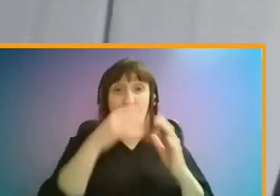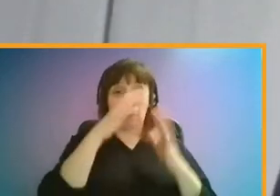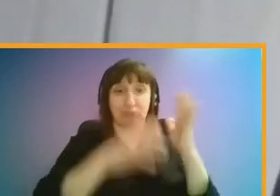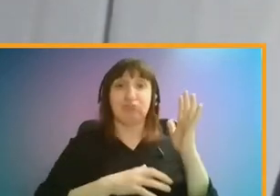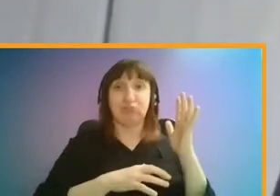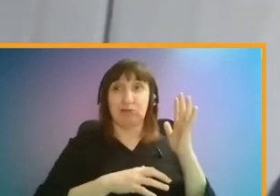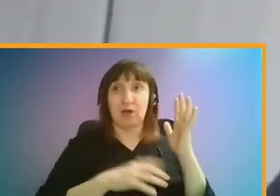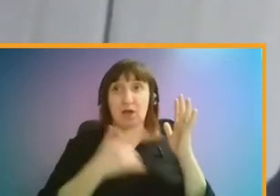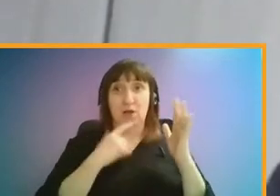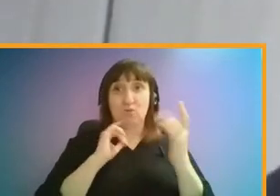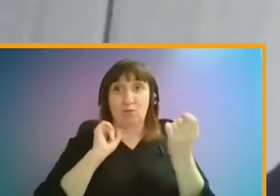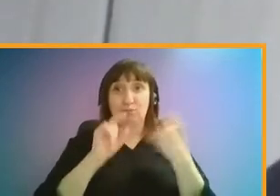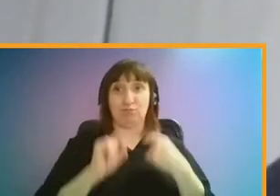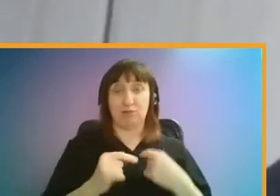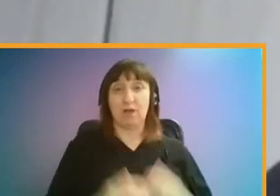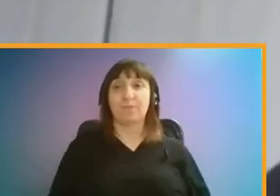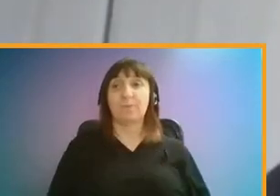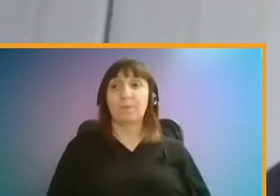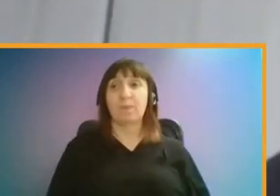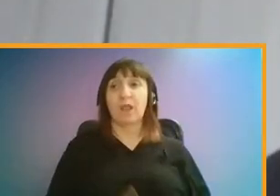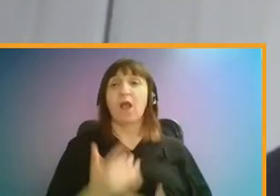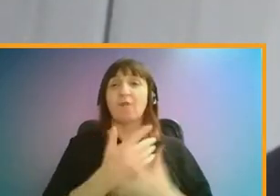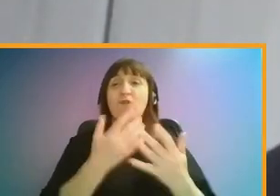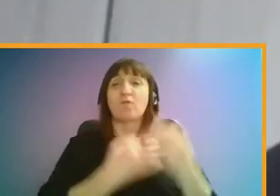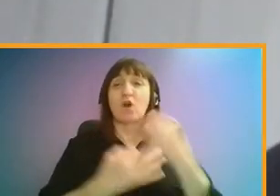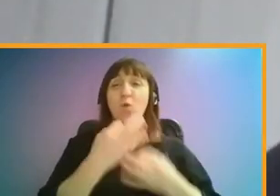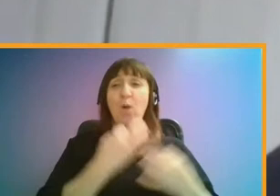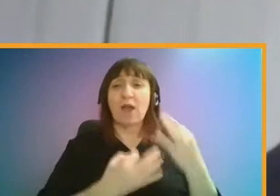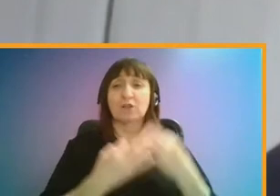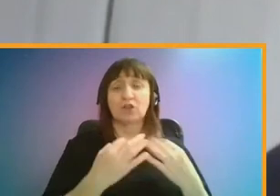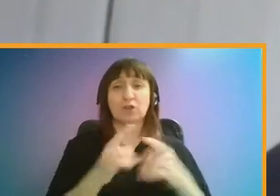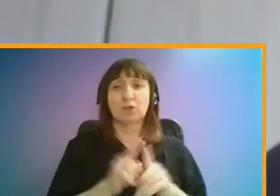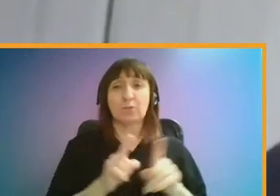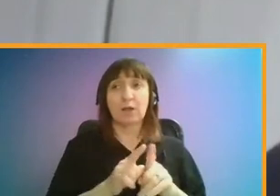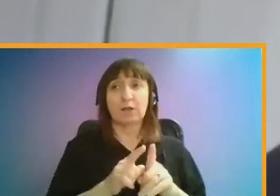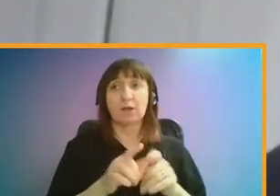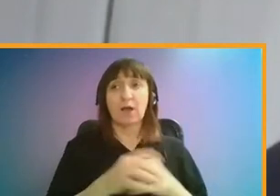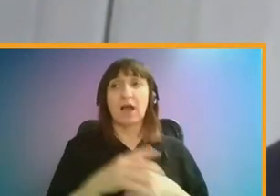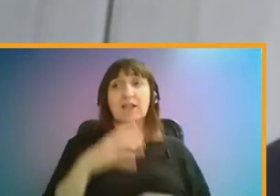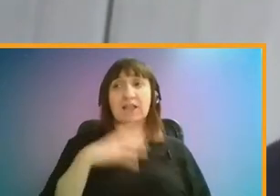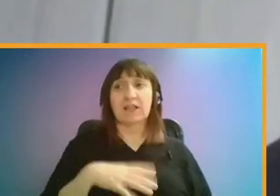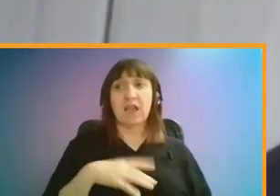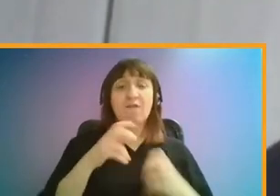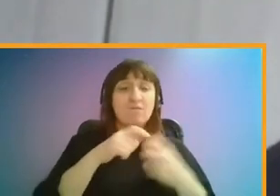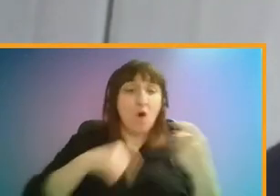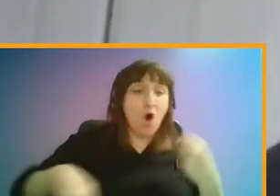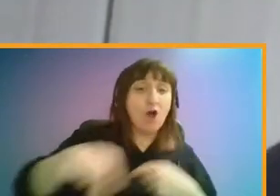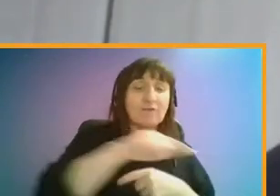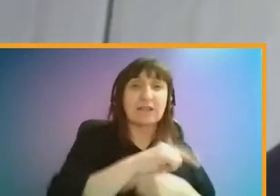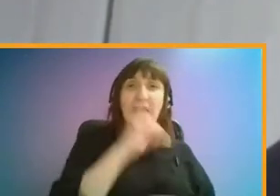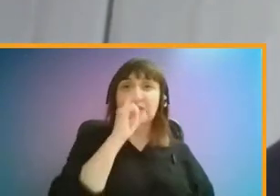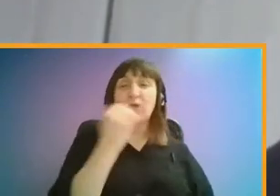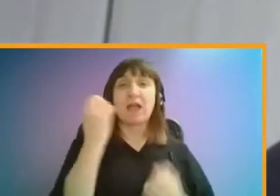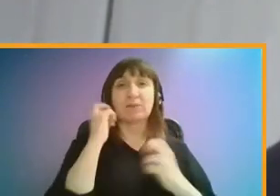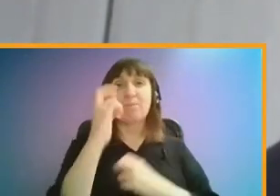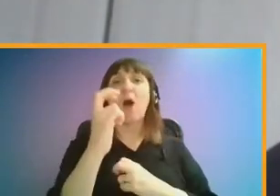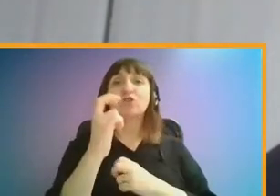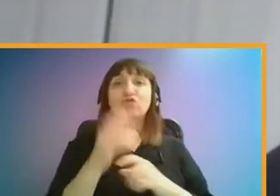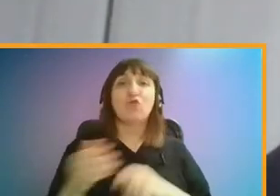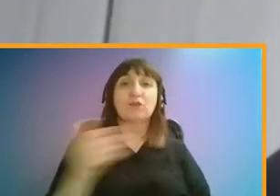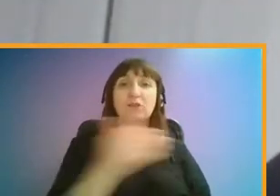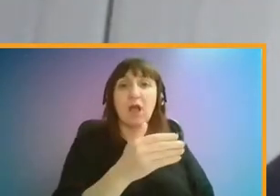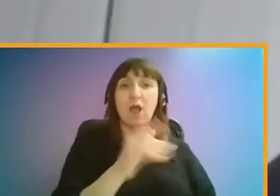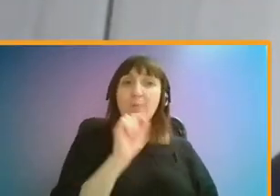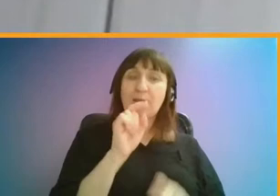here we go. Firstly, there are quite a few questions about the need for orbital and express bus routes and how it makes